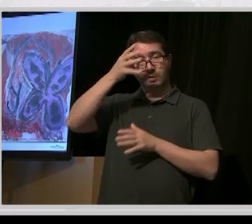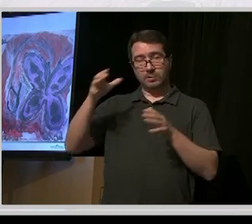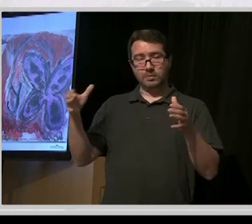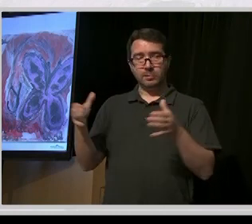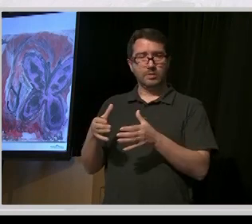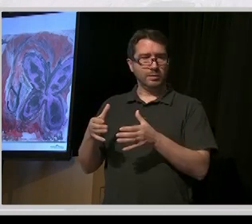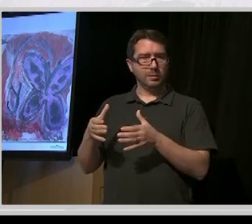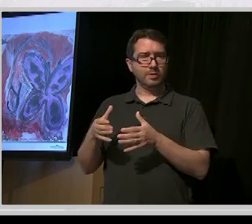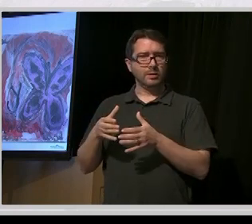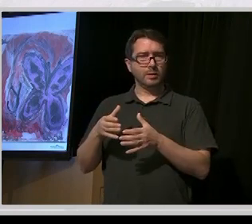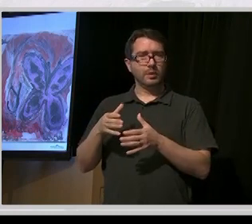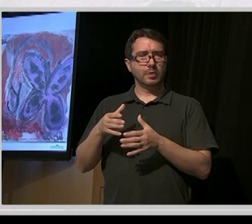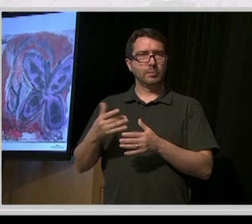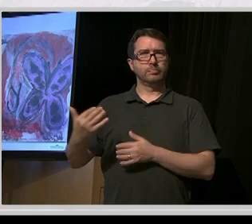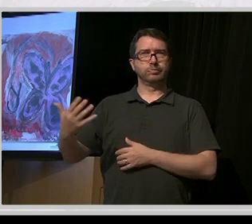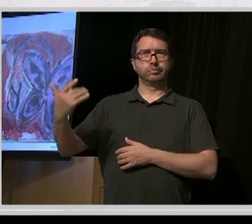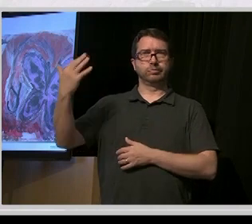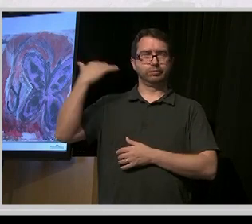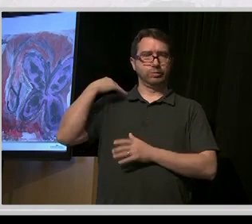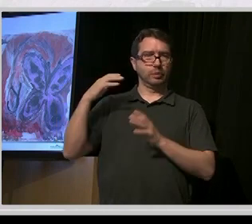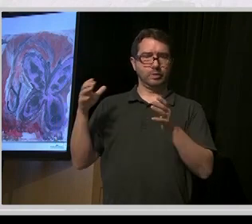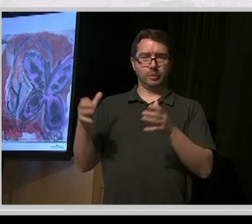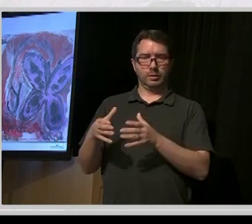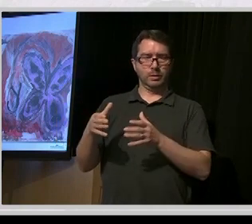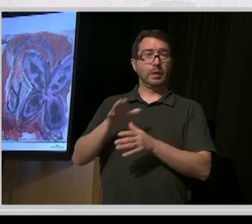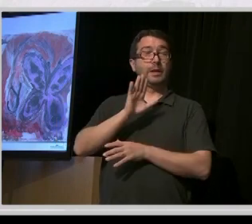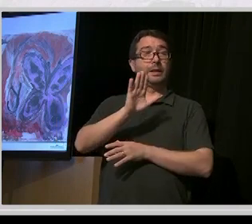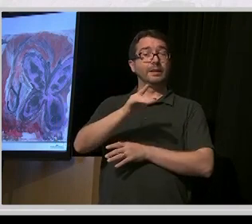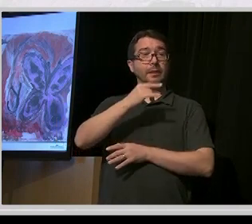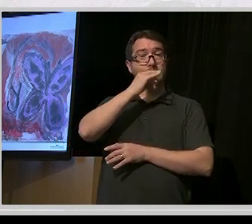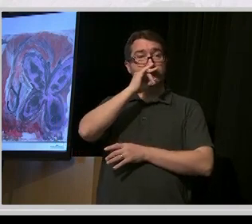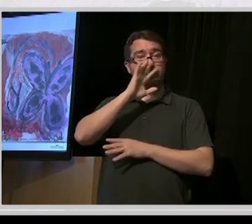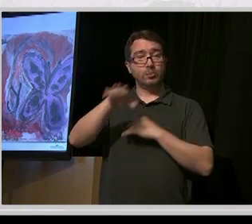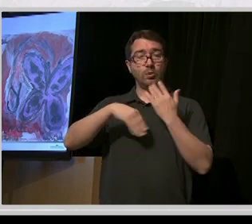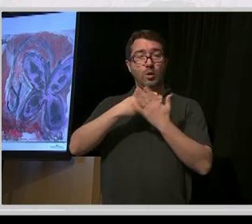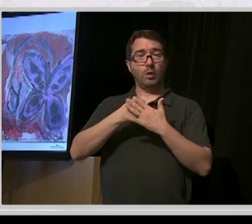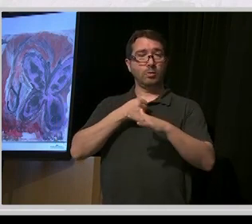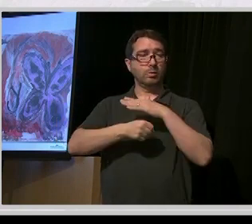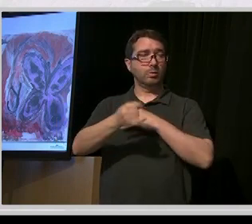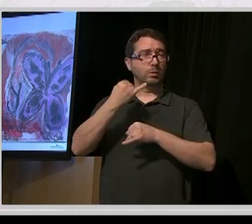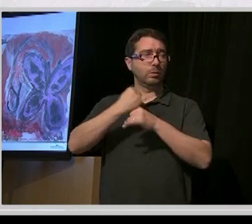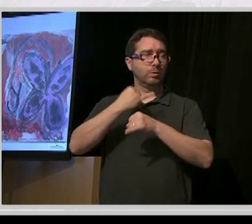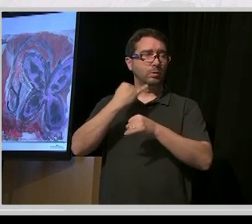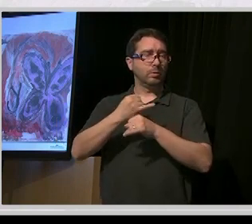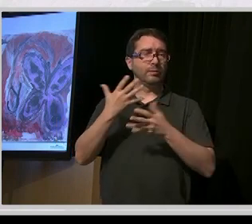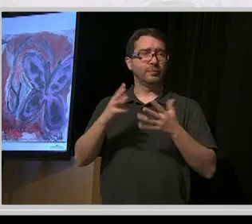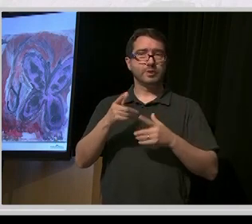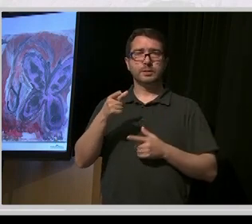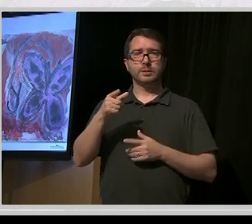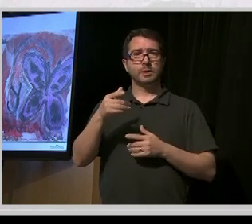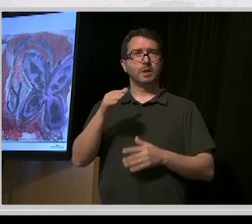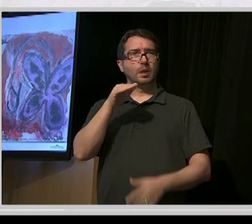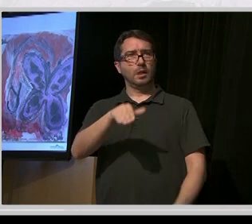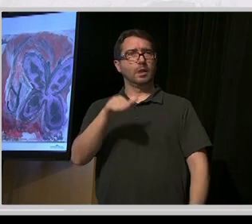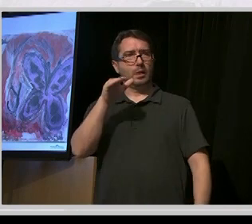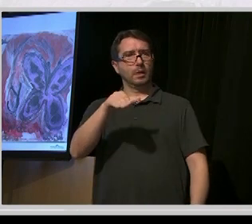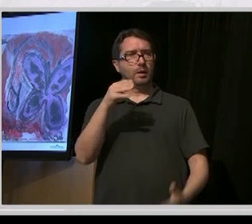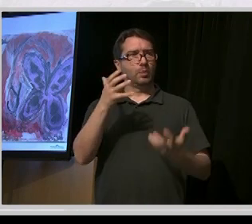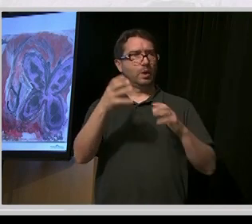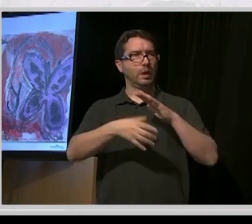Society way back when. Their kids were all in institutions and they all wanted them out. And they kept being told,